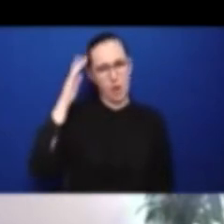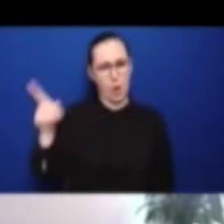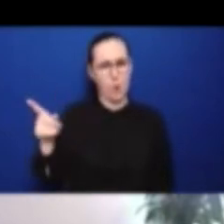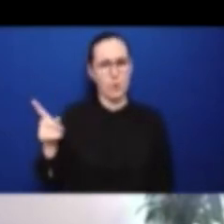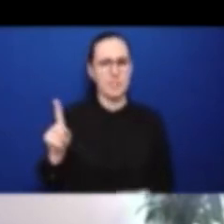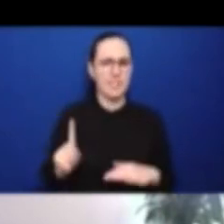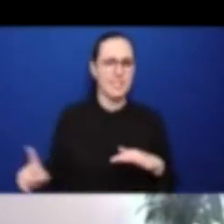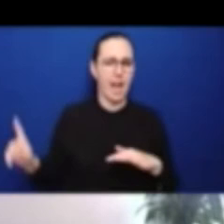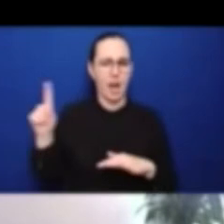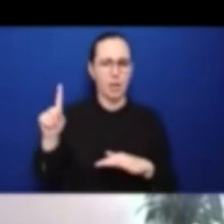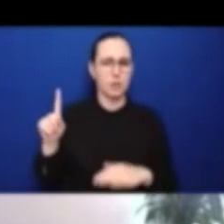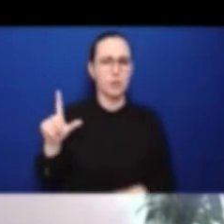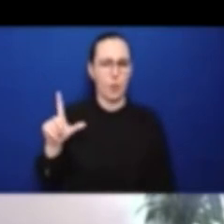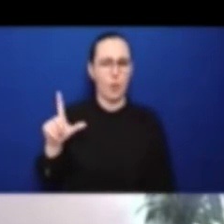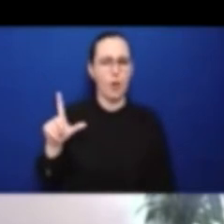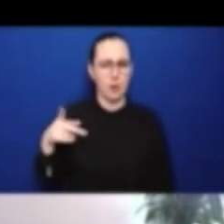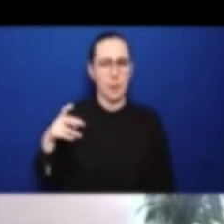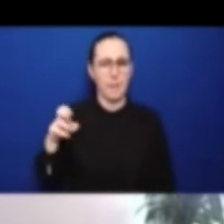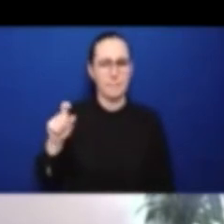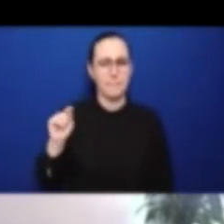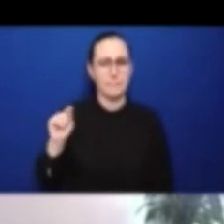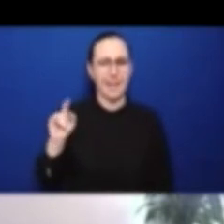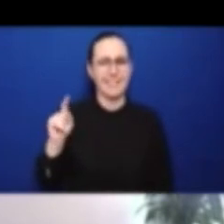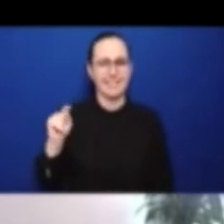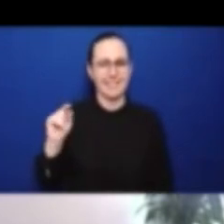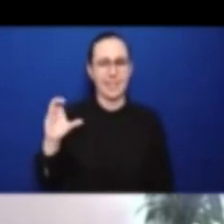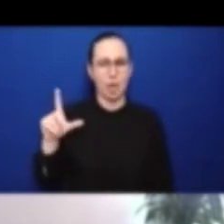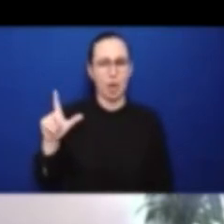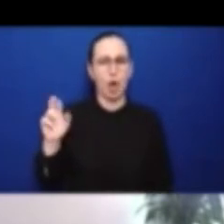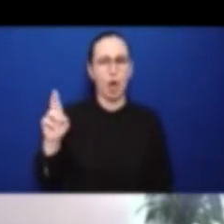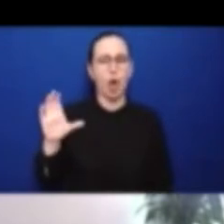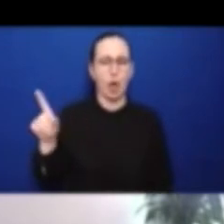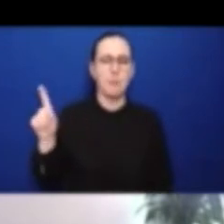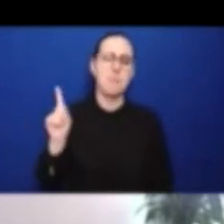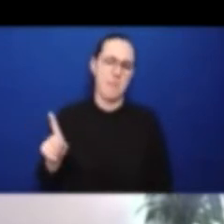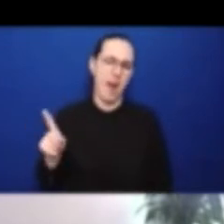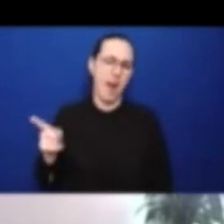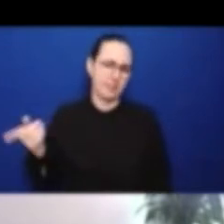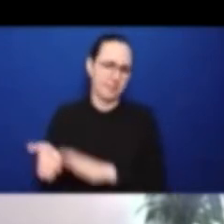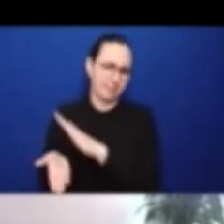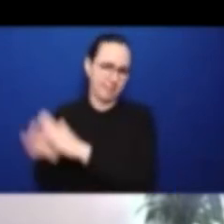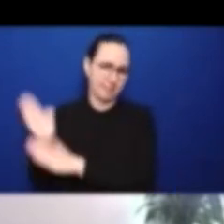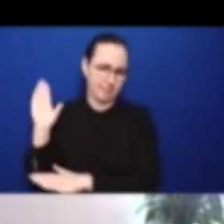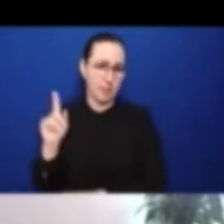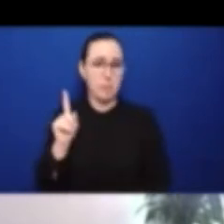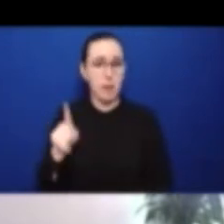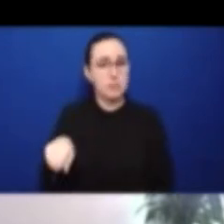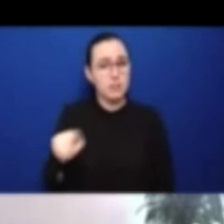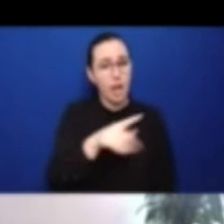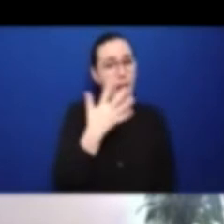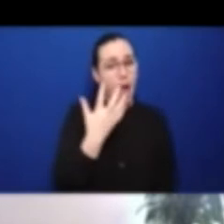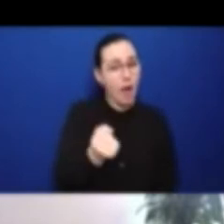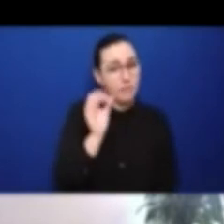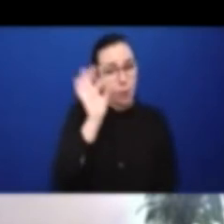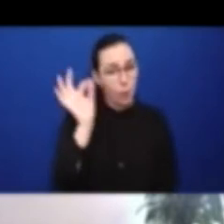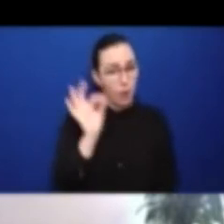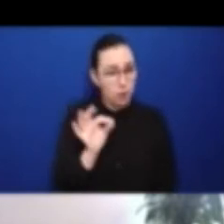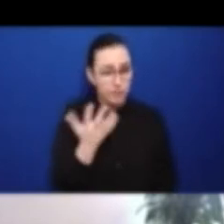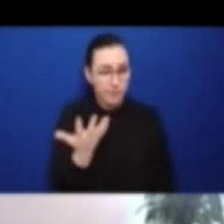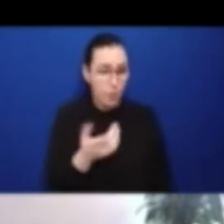questions that you Andrew to Steve, that would be the time before we get into our